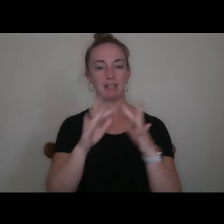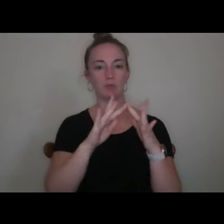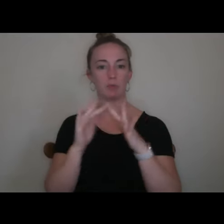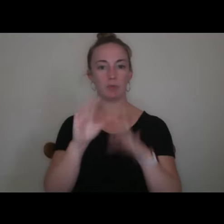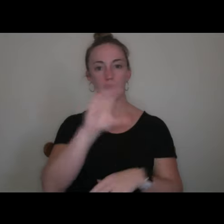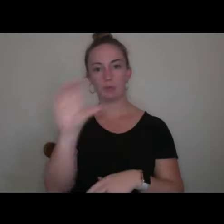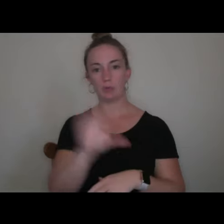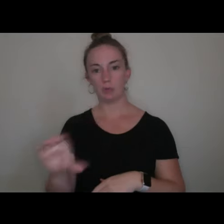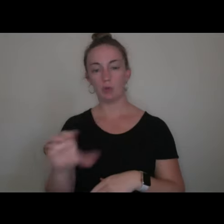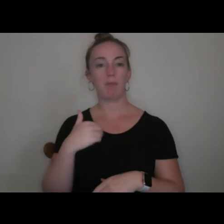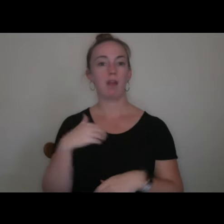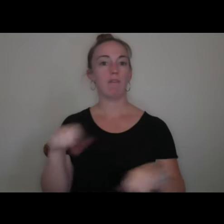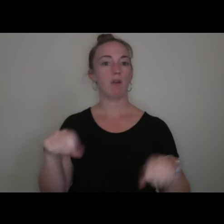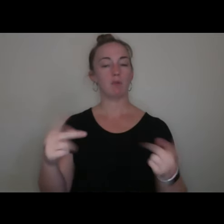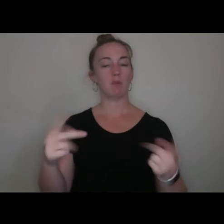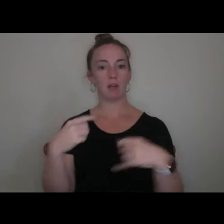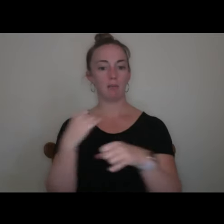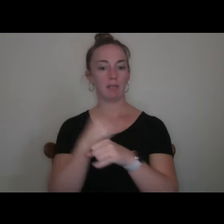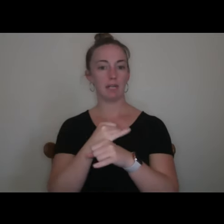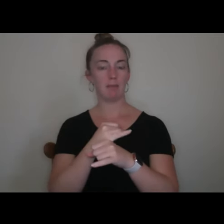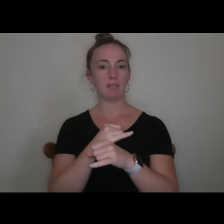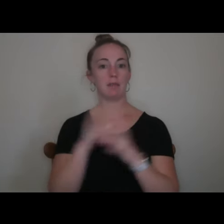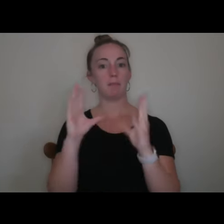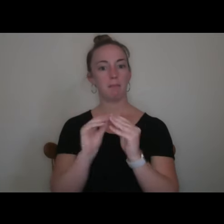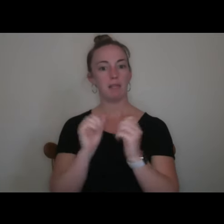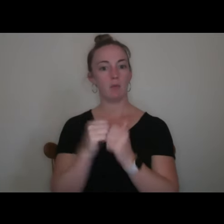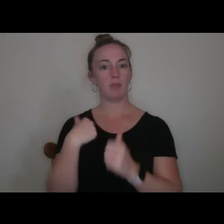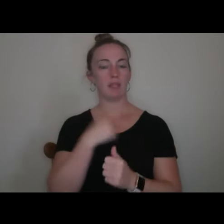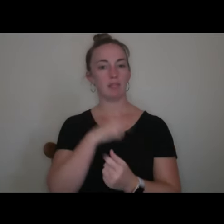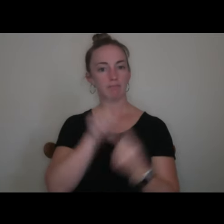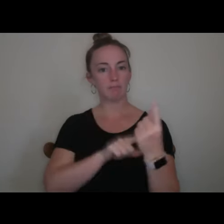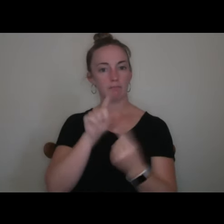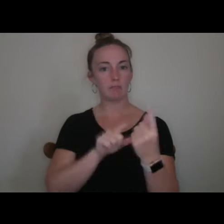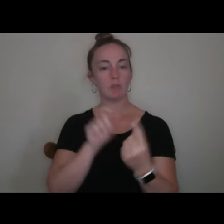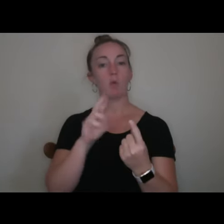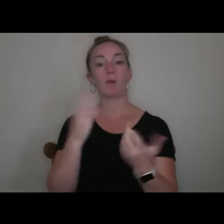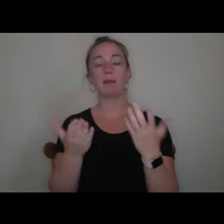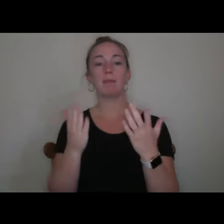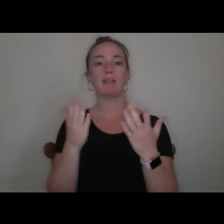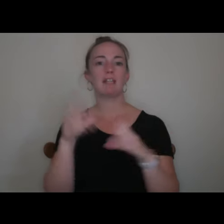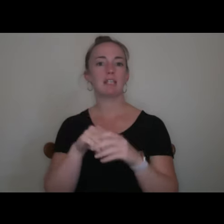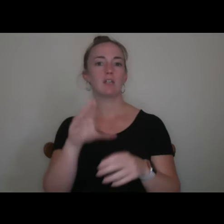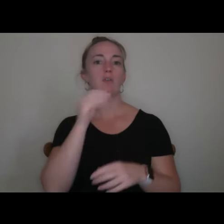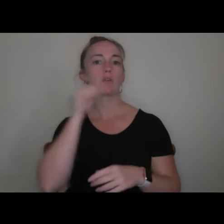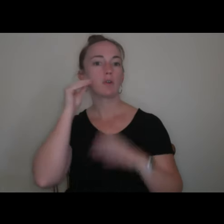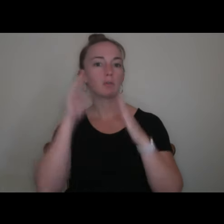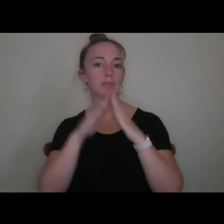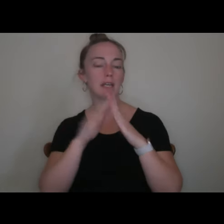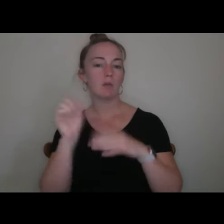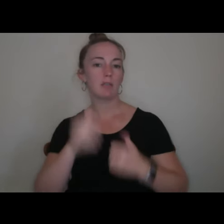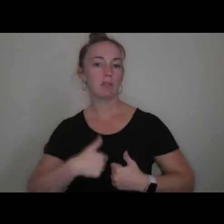to come to campus and meet with us personally, or maybe do so in your hometown where you live,